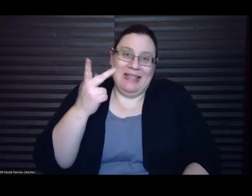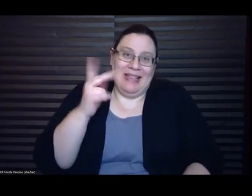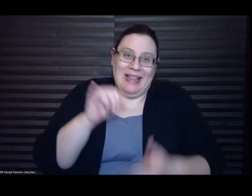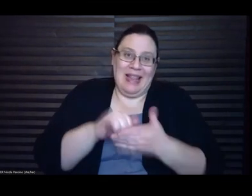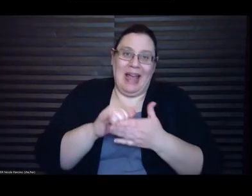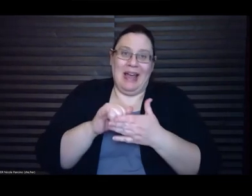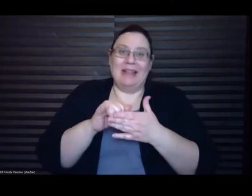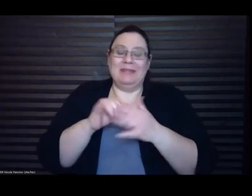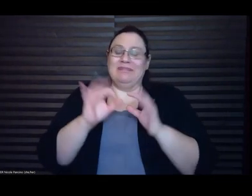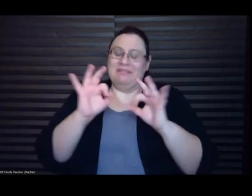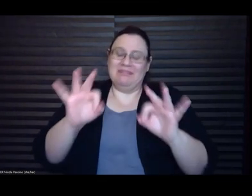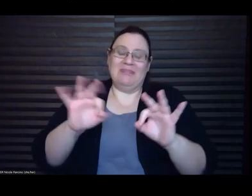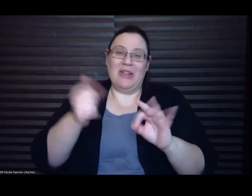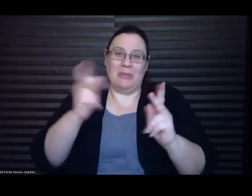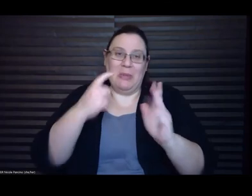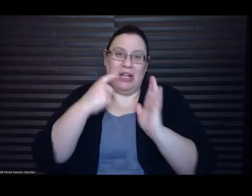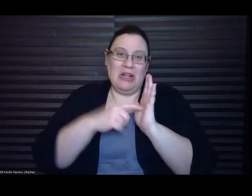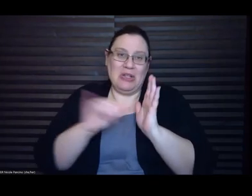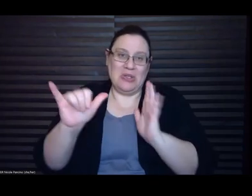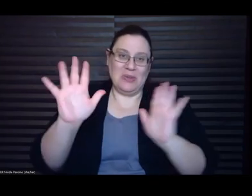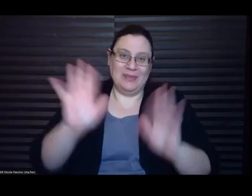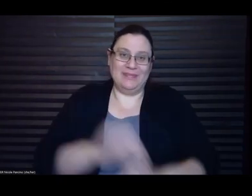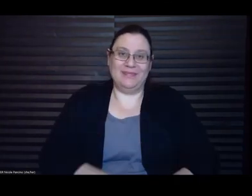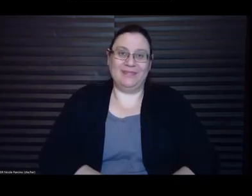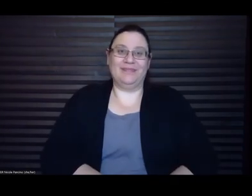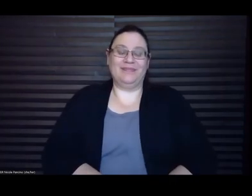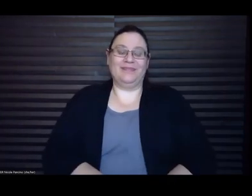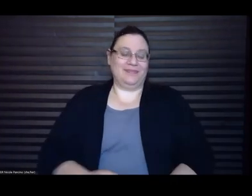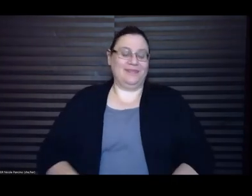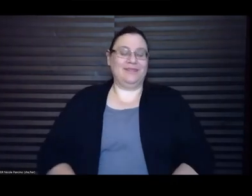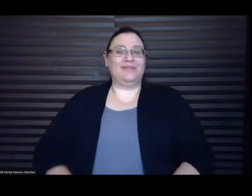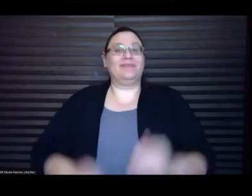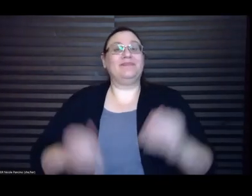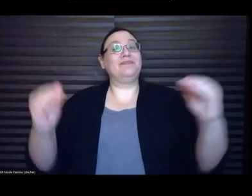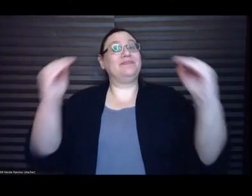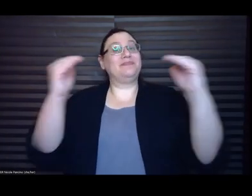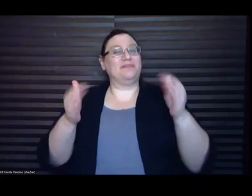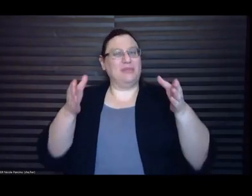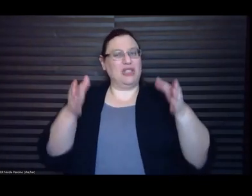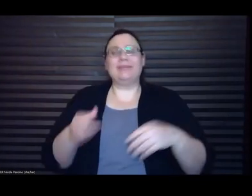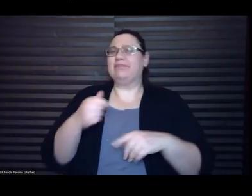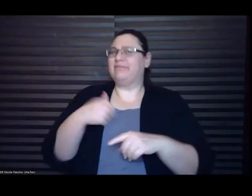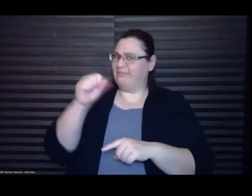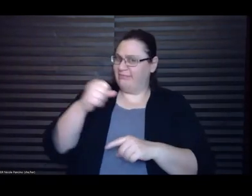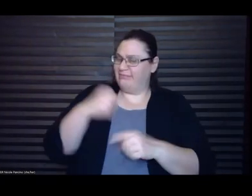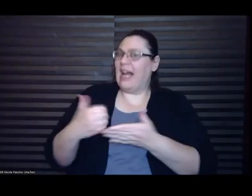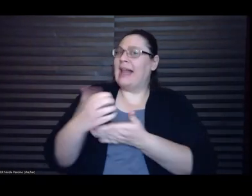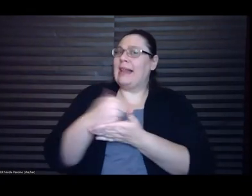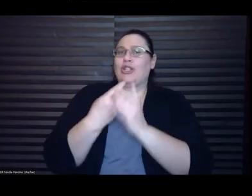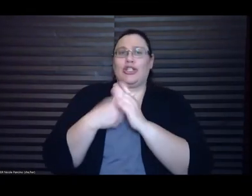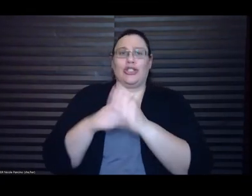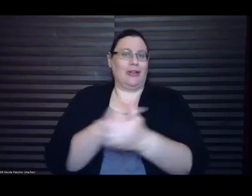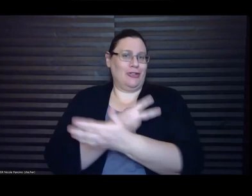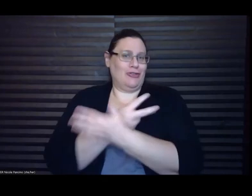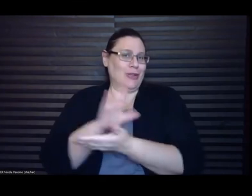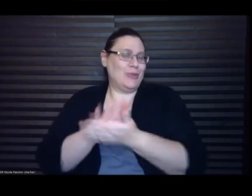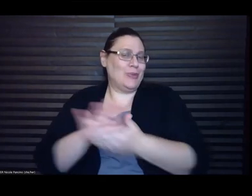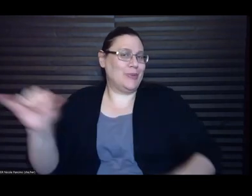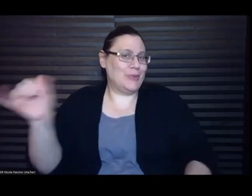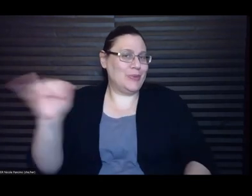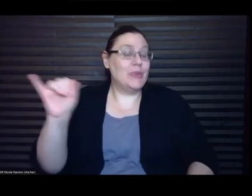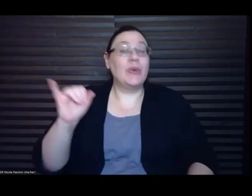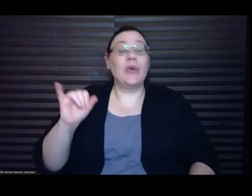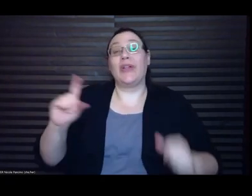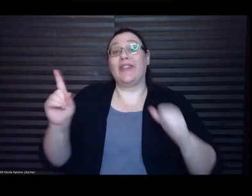Yeah, my collection also started in graduate school. I think the first story I applied to graduate school with